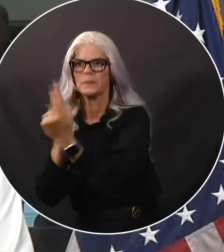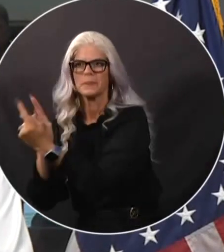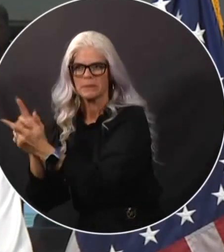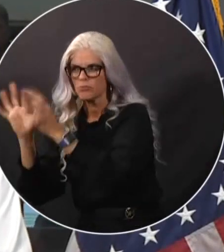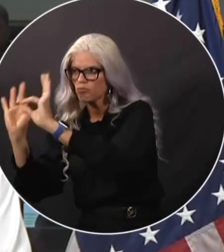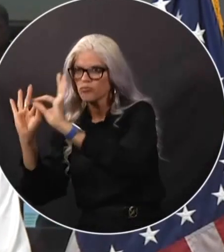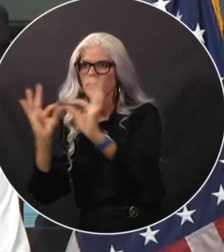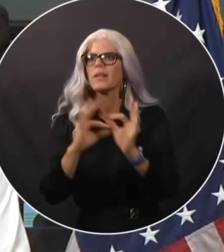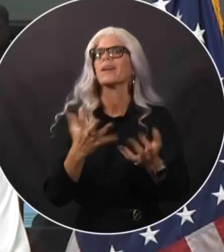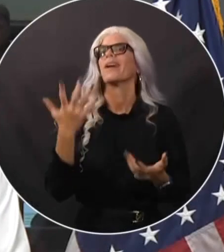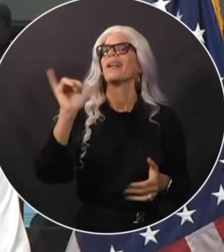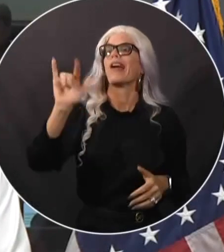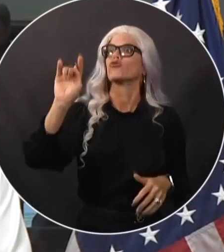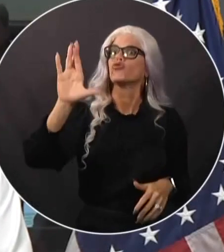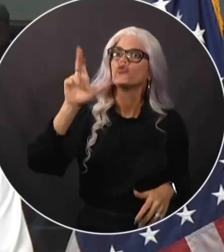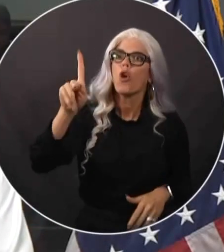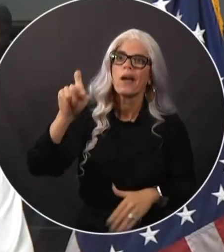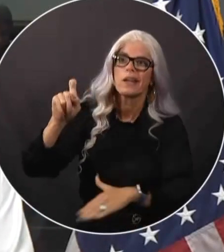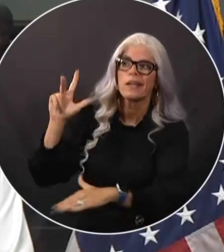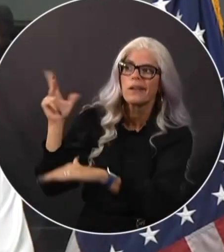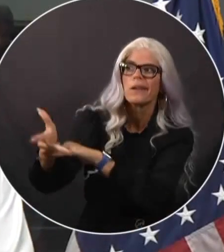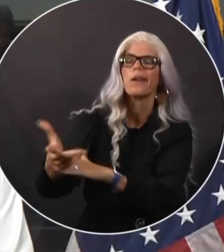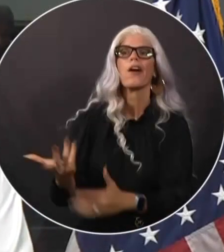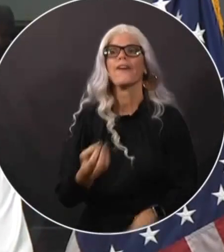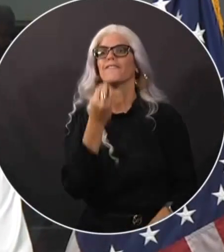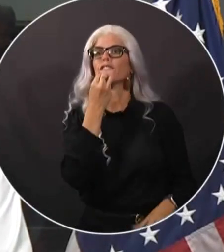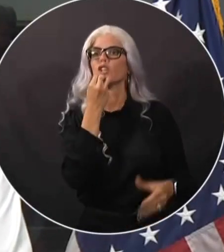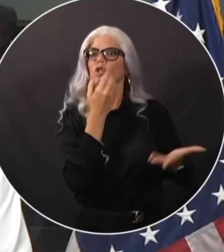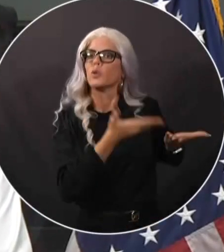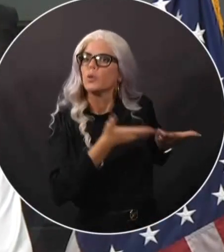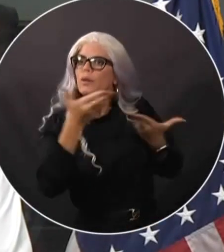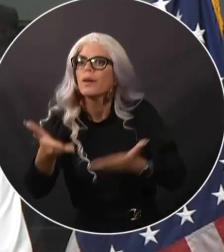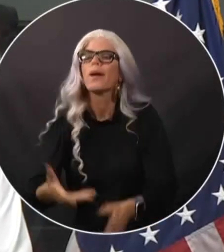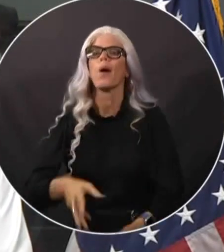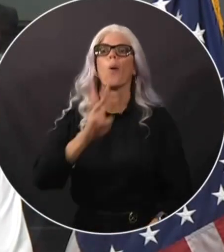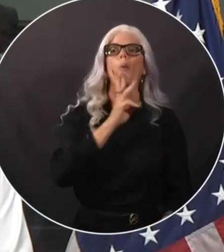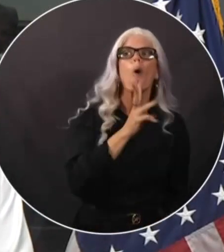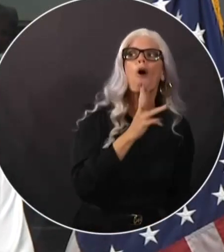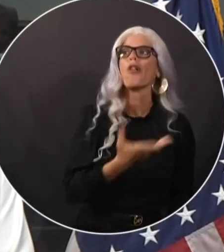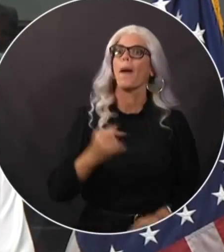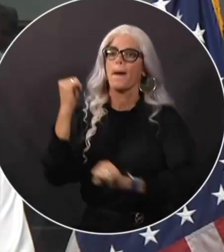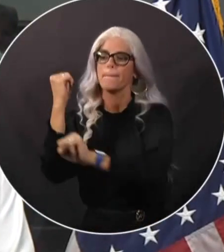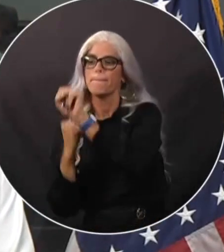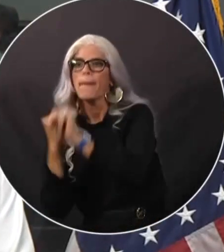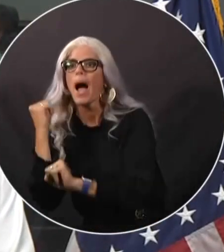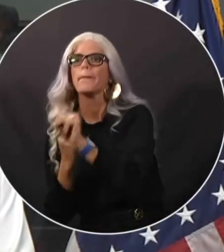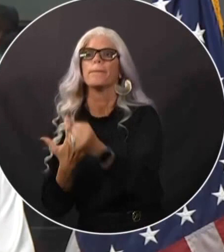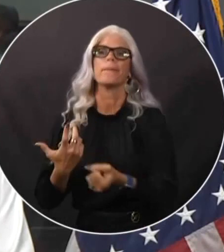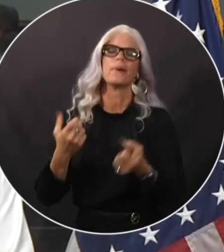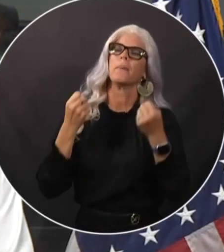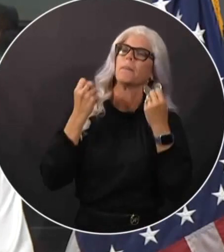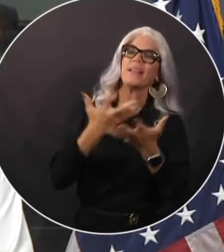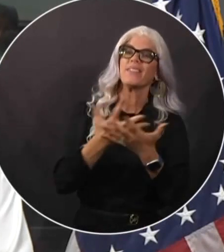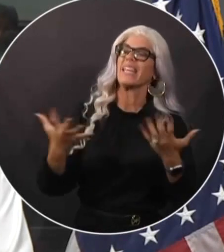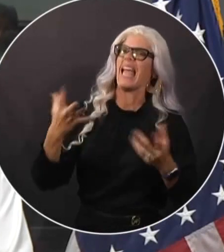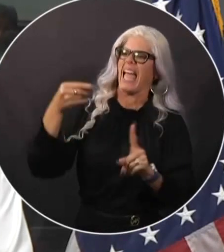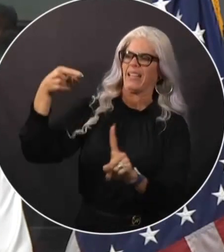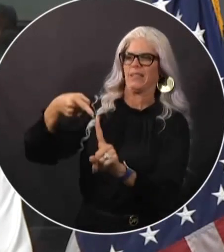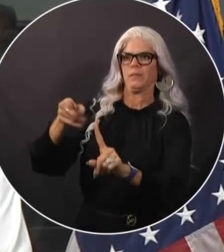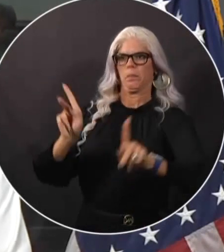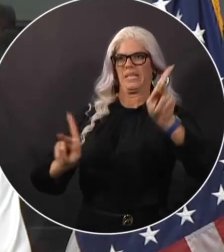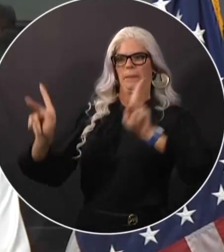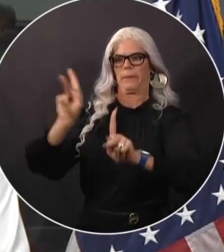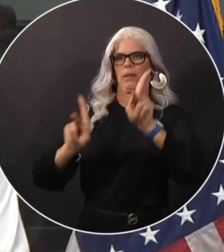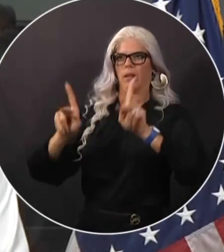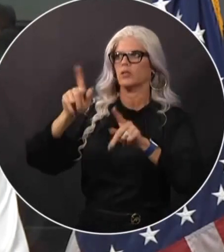water, generators, pumps, and most importantly, staff to staff shelters. We're mobilizing and